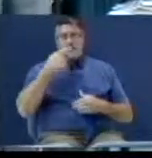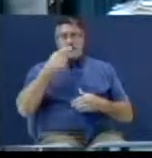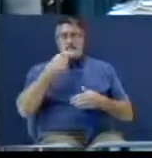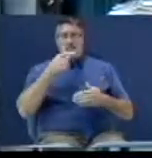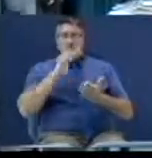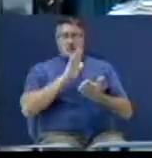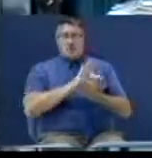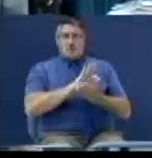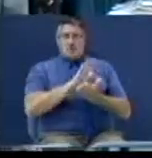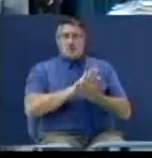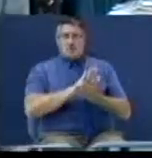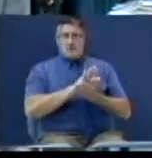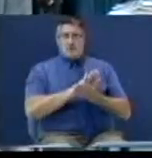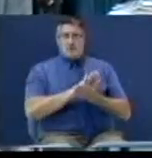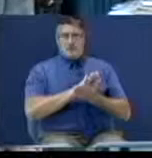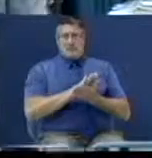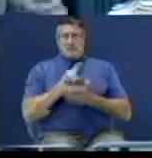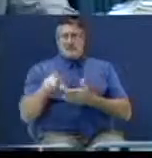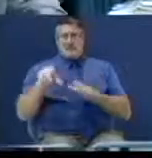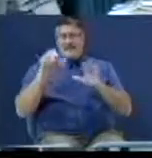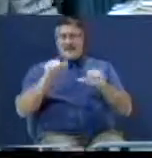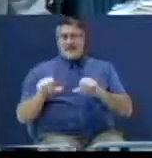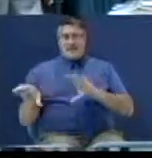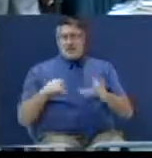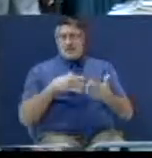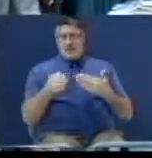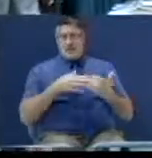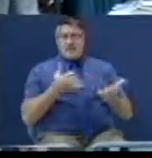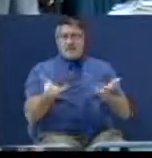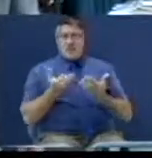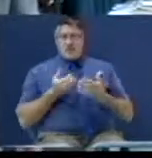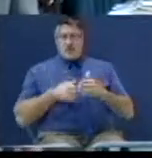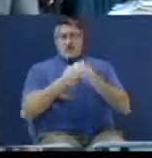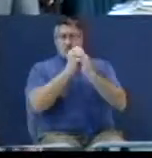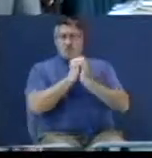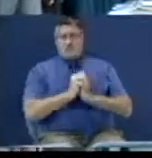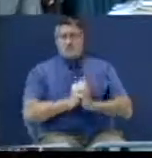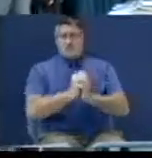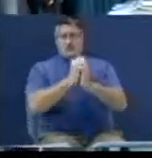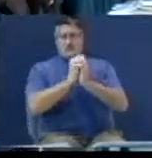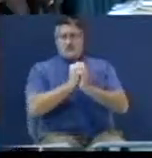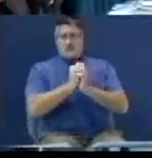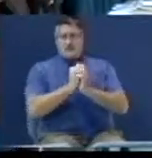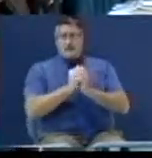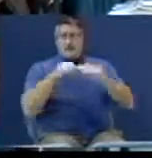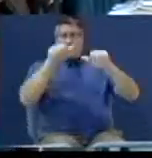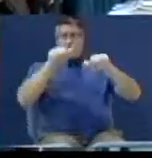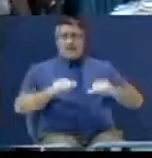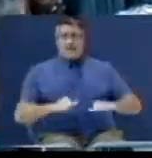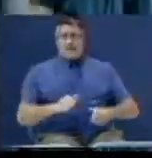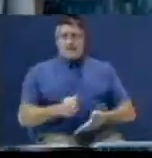Those kids can do what they want as far as worship, and we can help them.